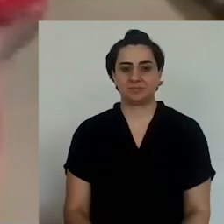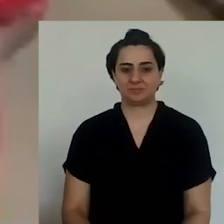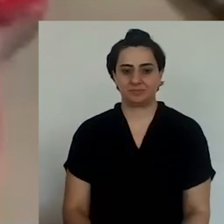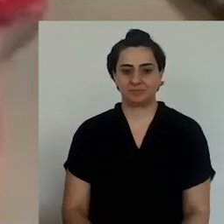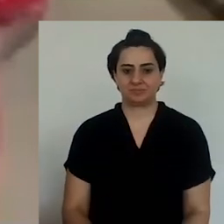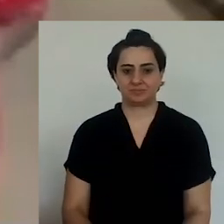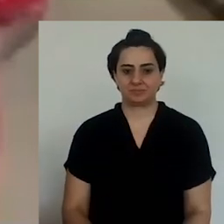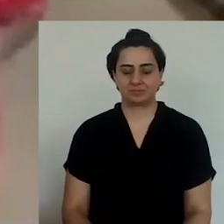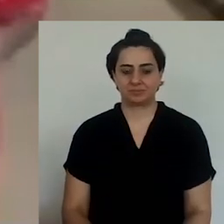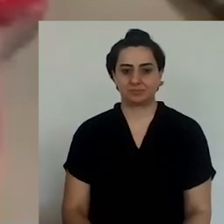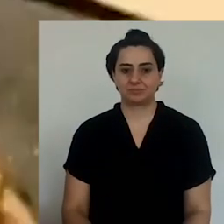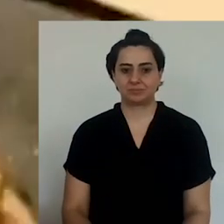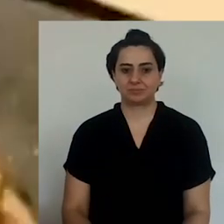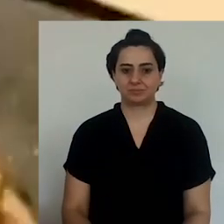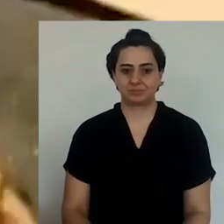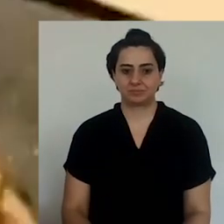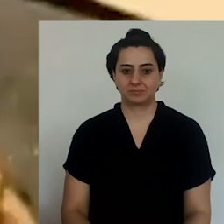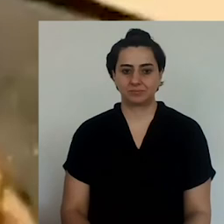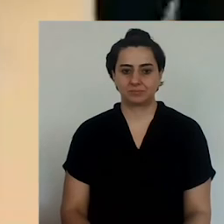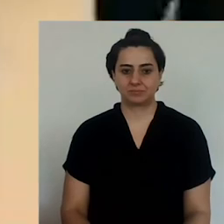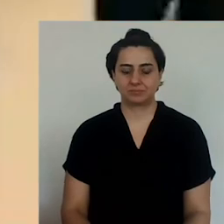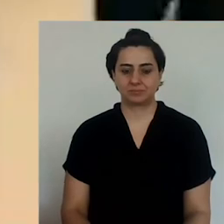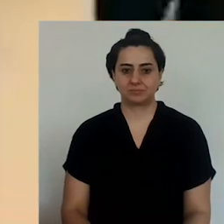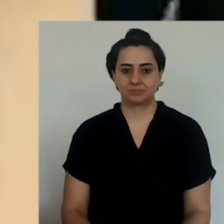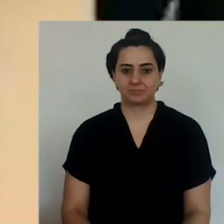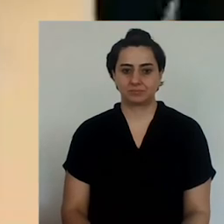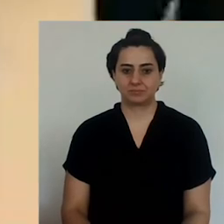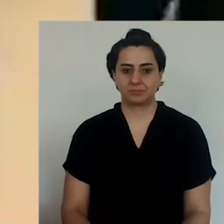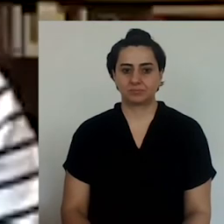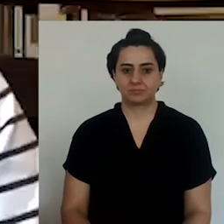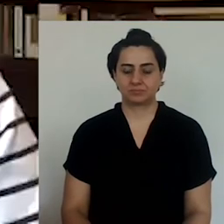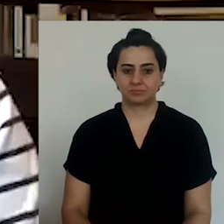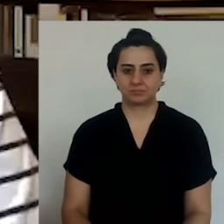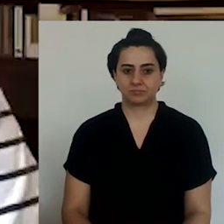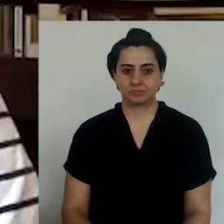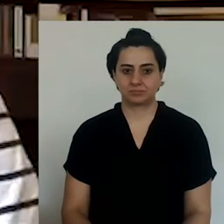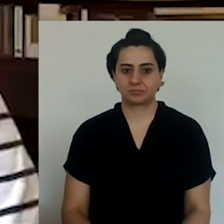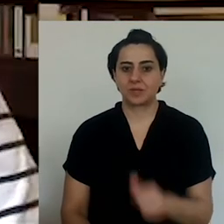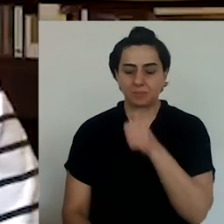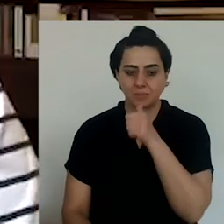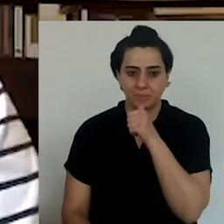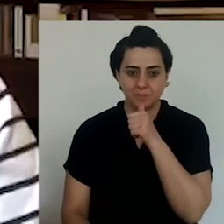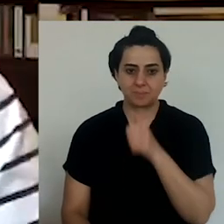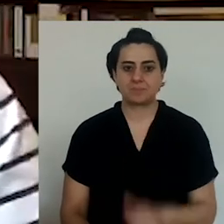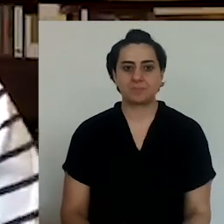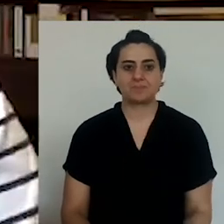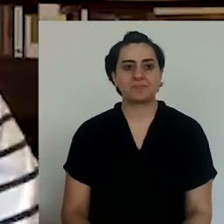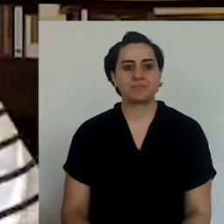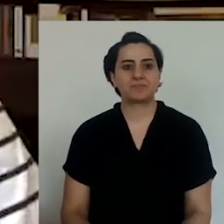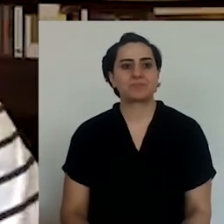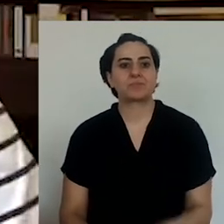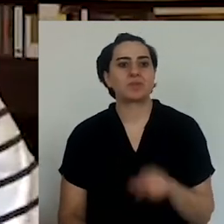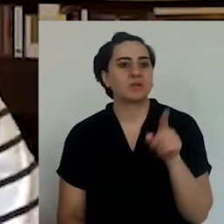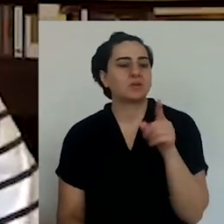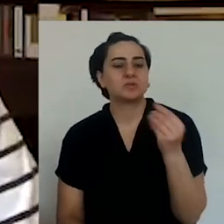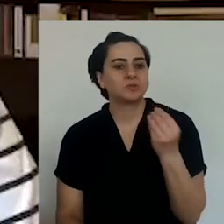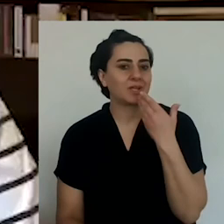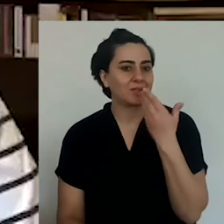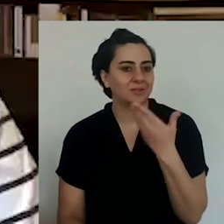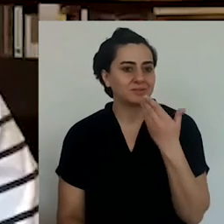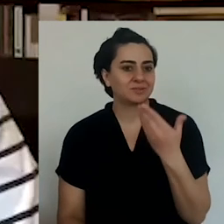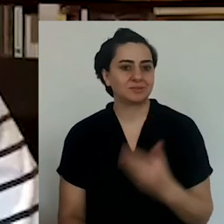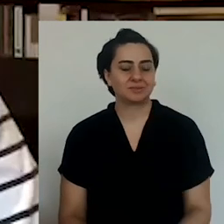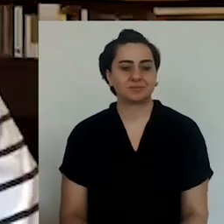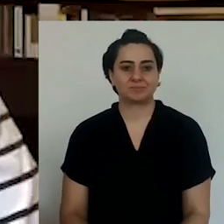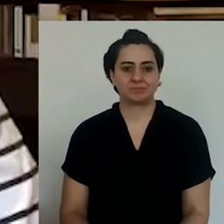She would share those stories with us at the table. My father, you